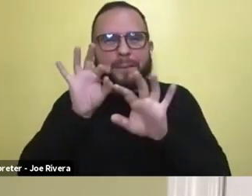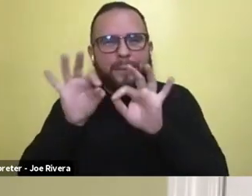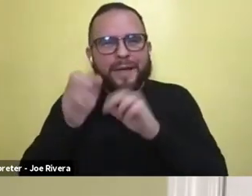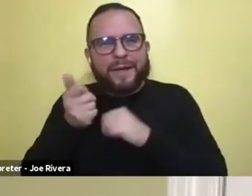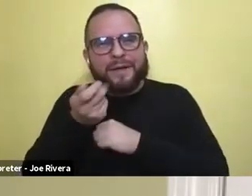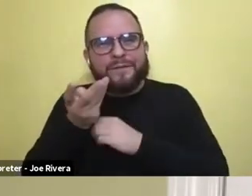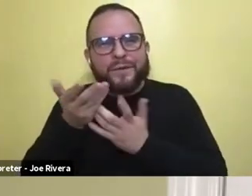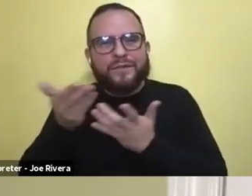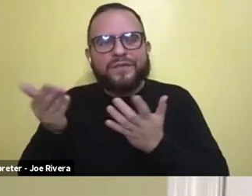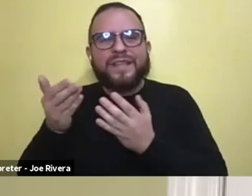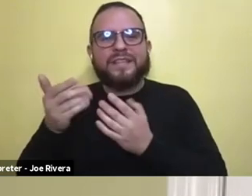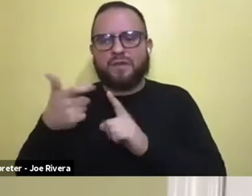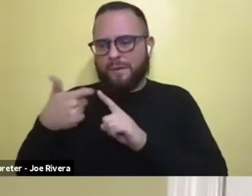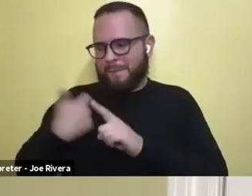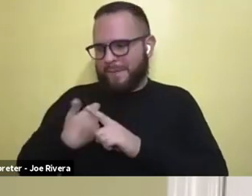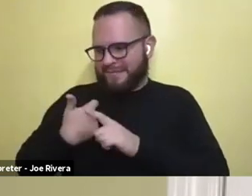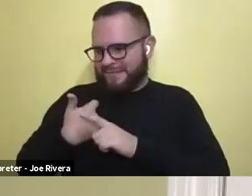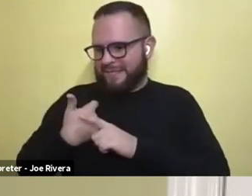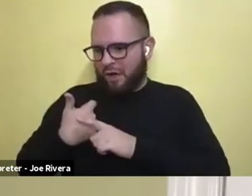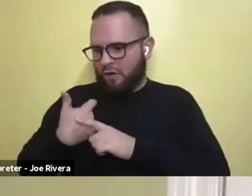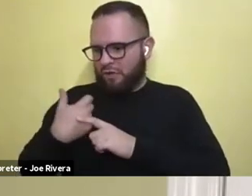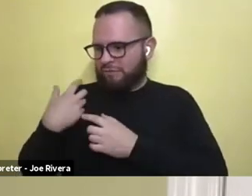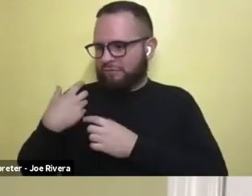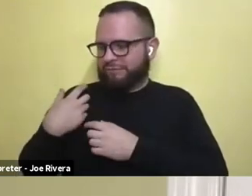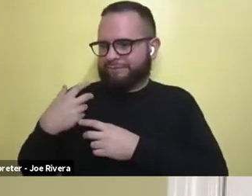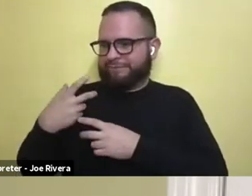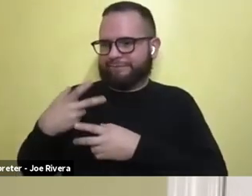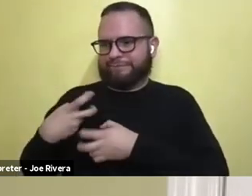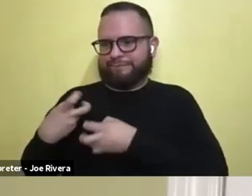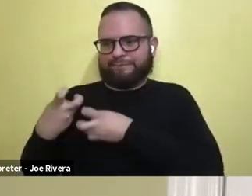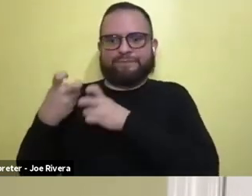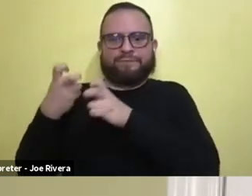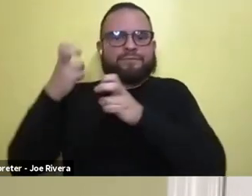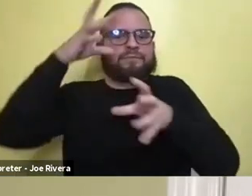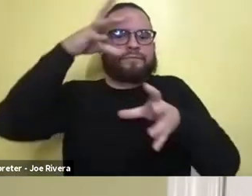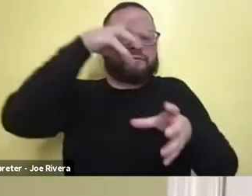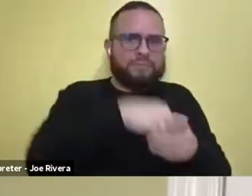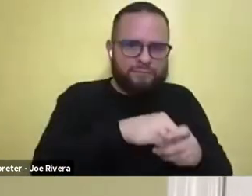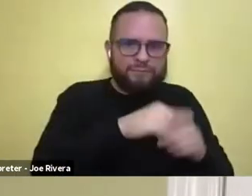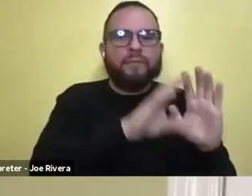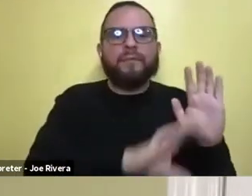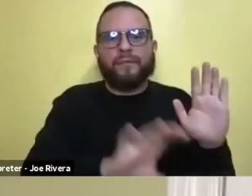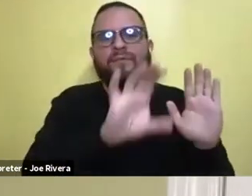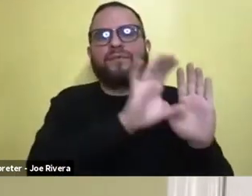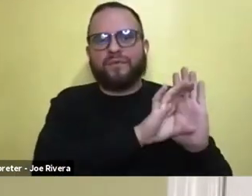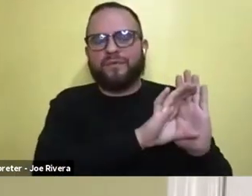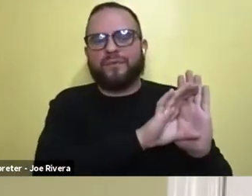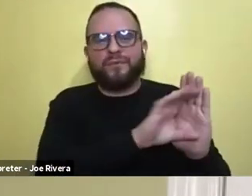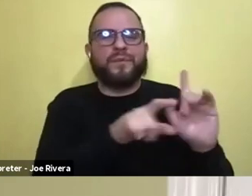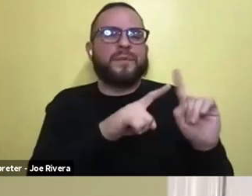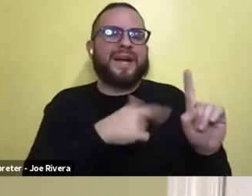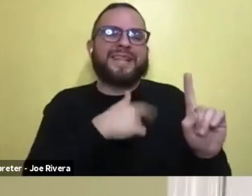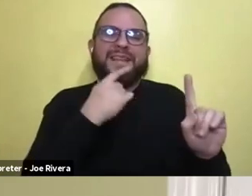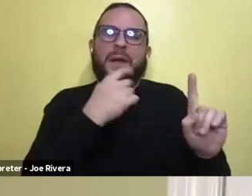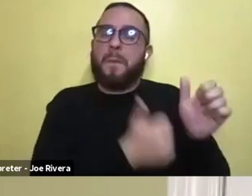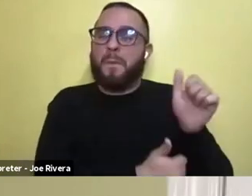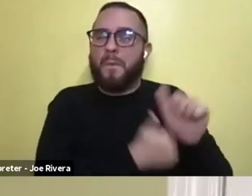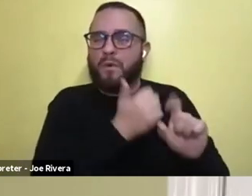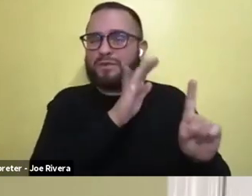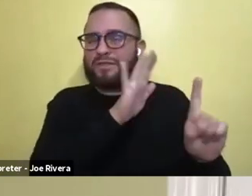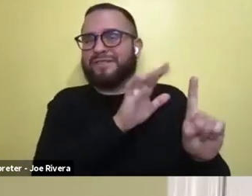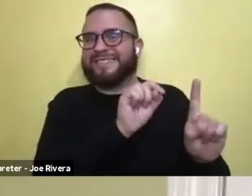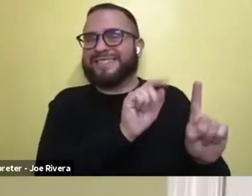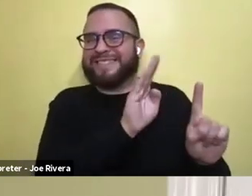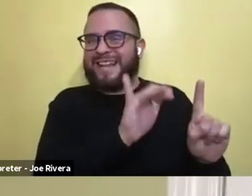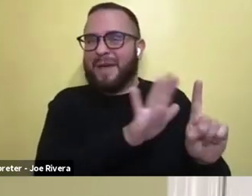aspects of myself to bring to the character, but I would say majority of, um, you know, the situations that Tabby was in and,